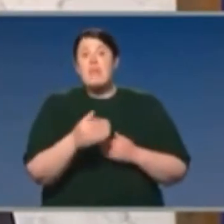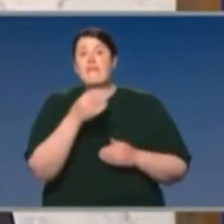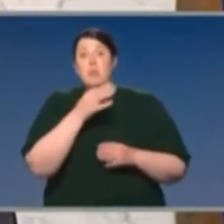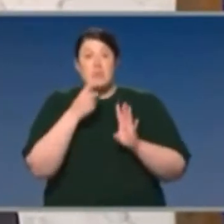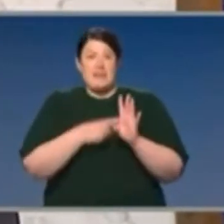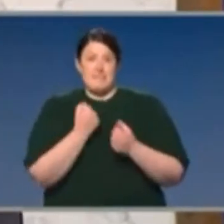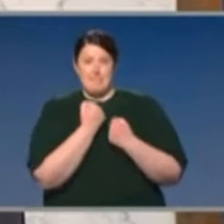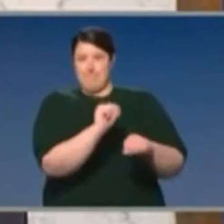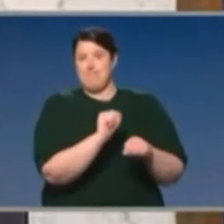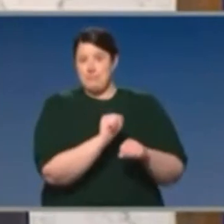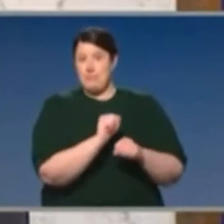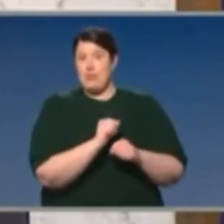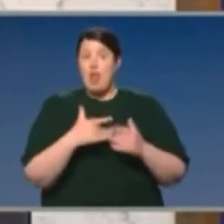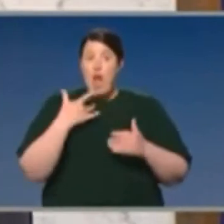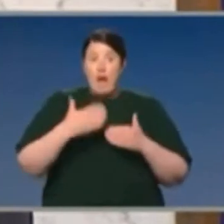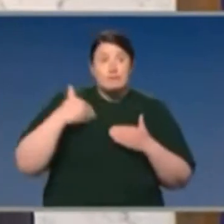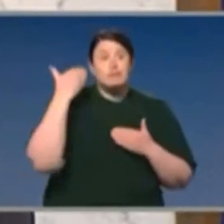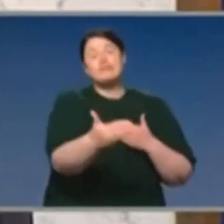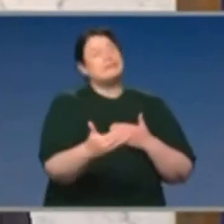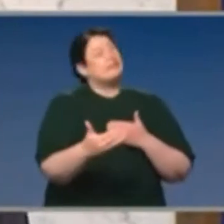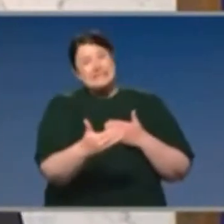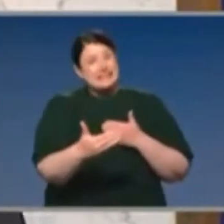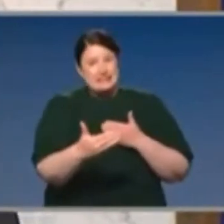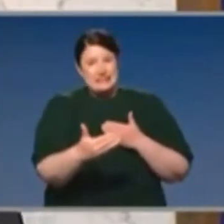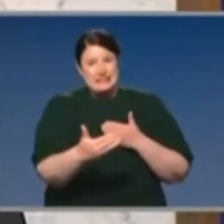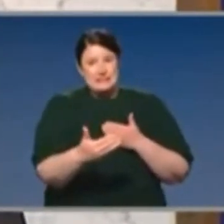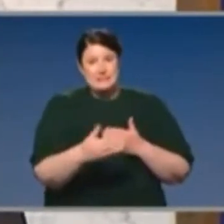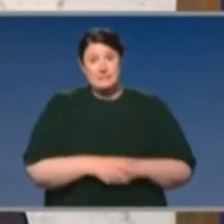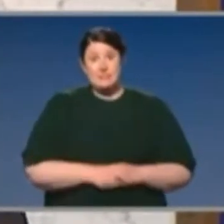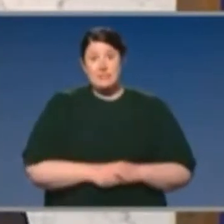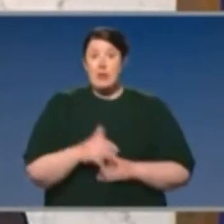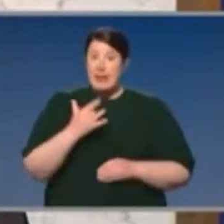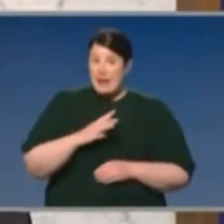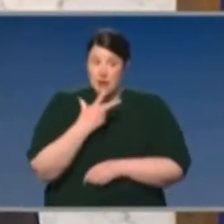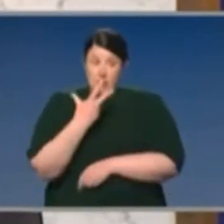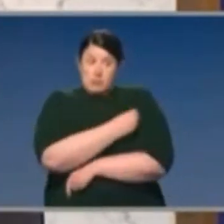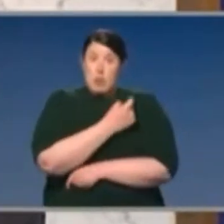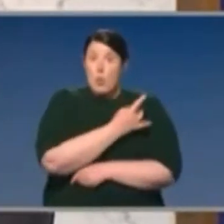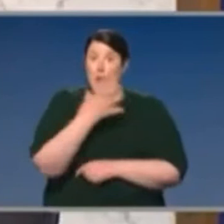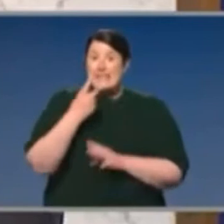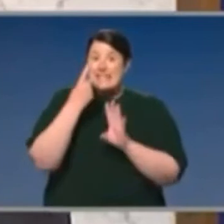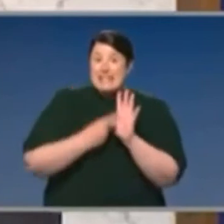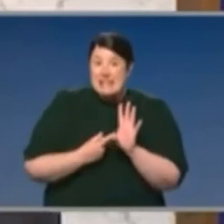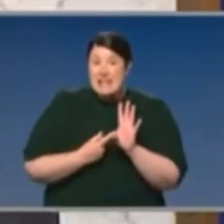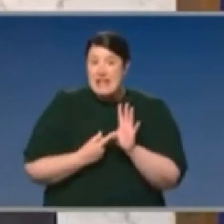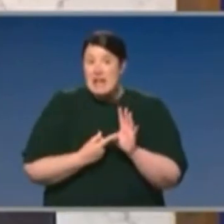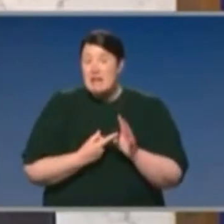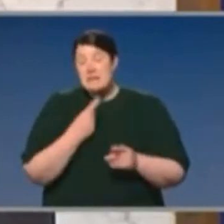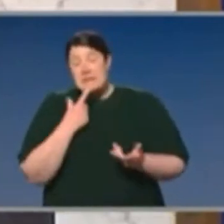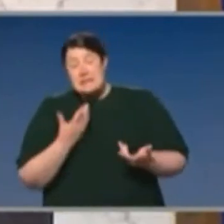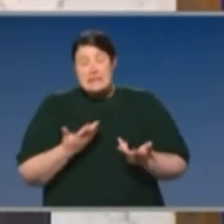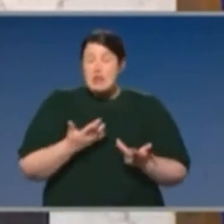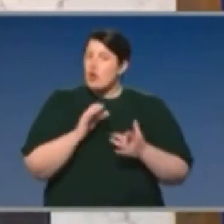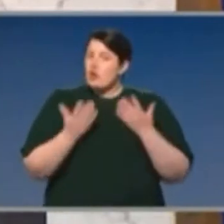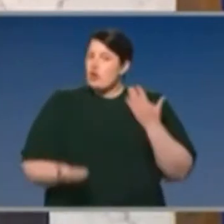both professors who head the programs as to whether they regarded it as an annual vaccination shot that would be required. And they said, we can't